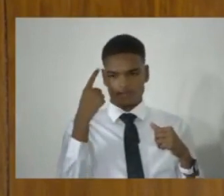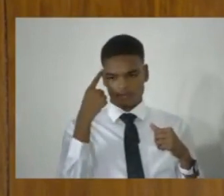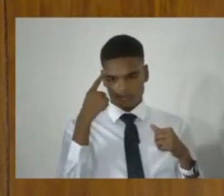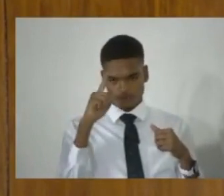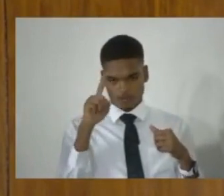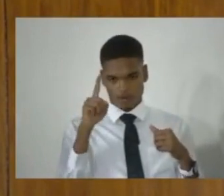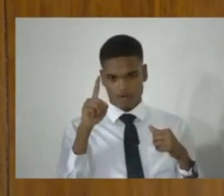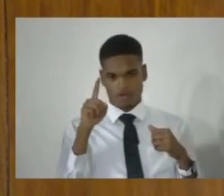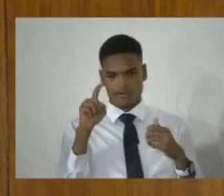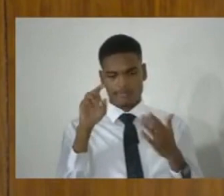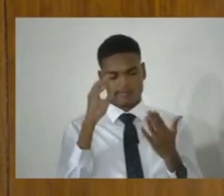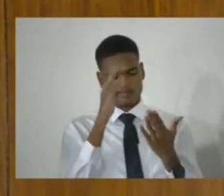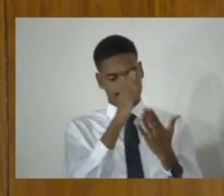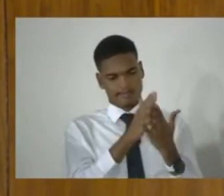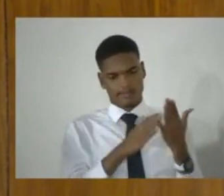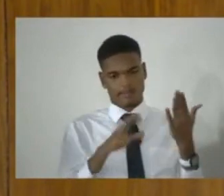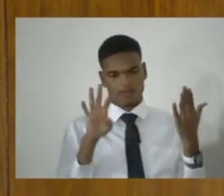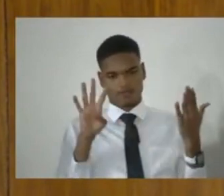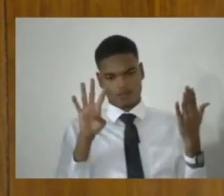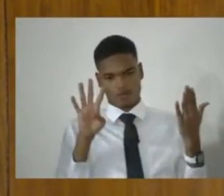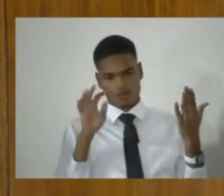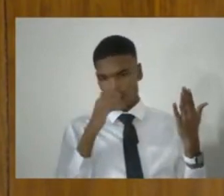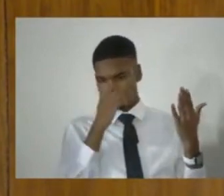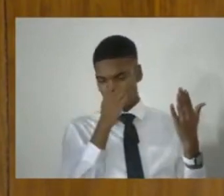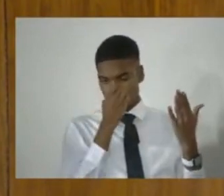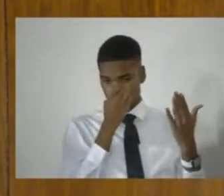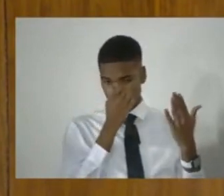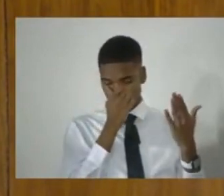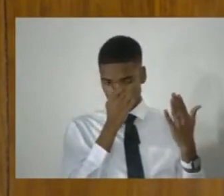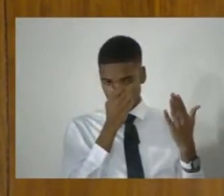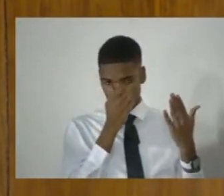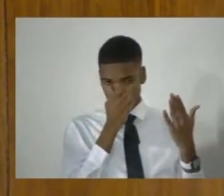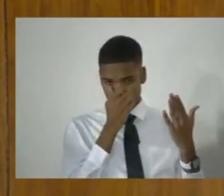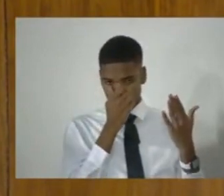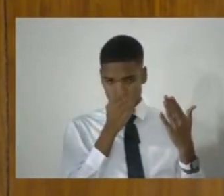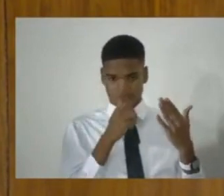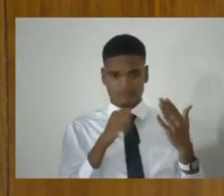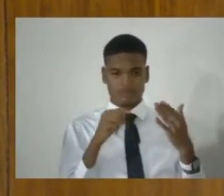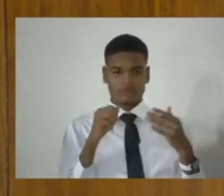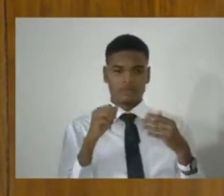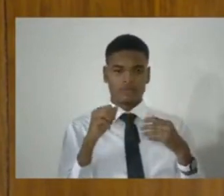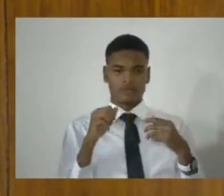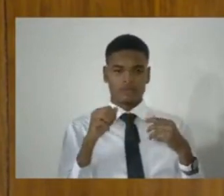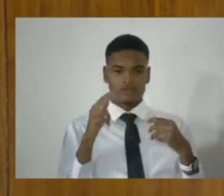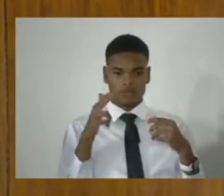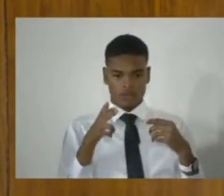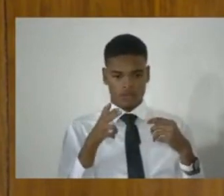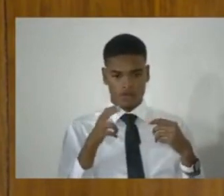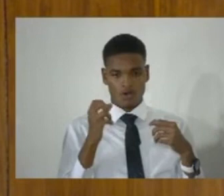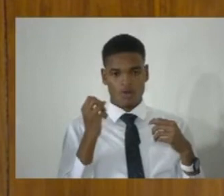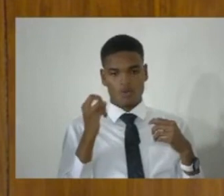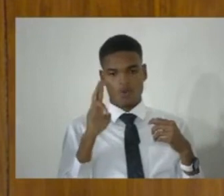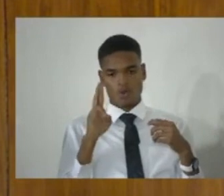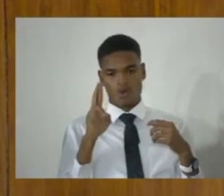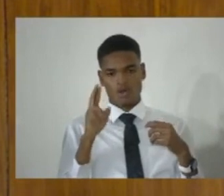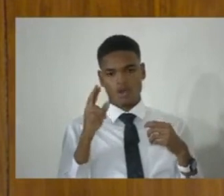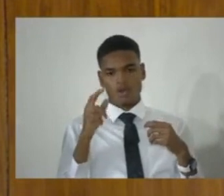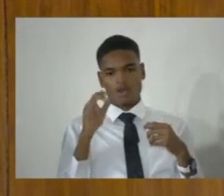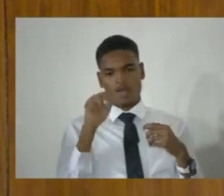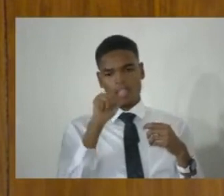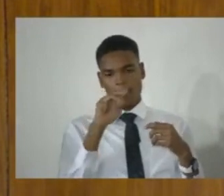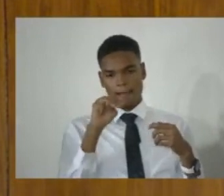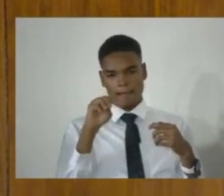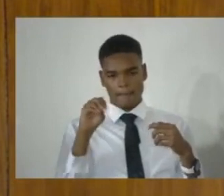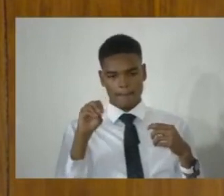That formulation, firearms or ammunition regulated under part four, is used in a